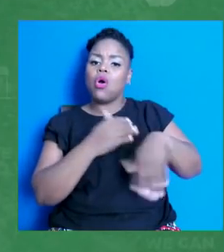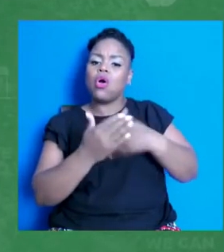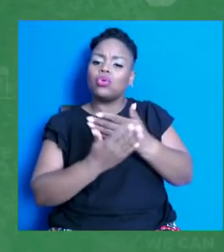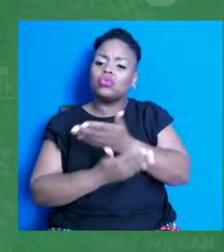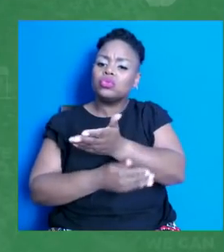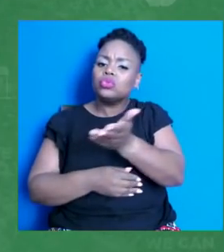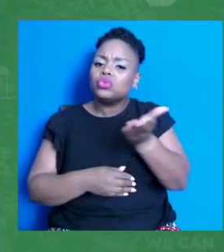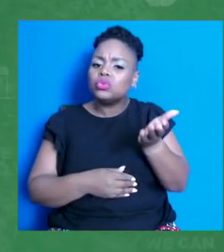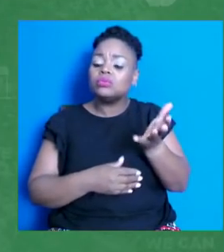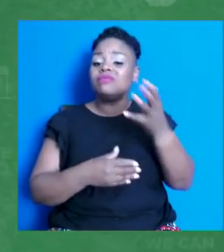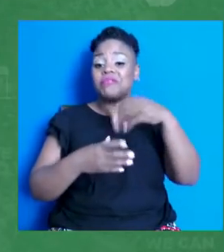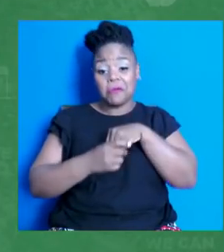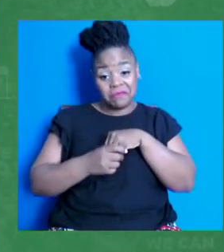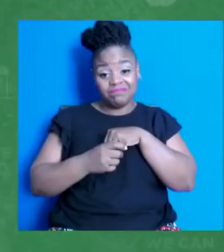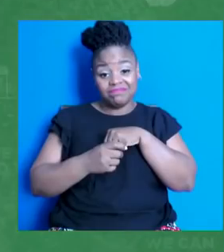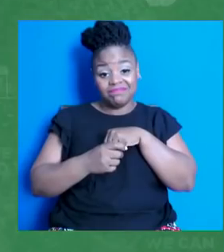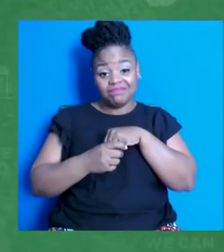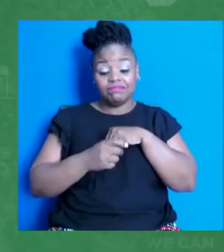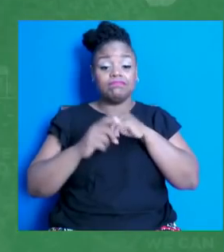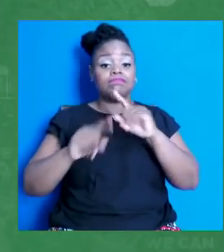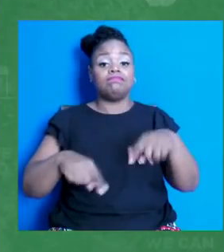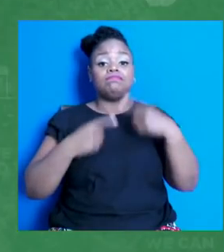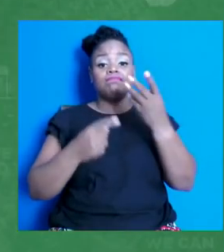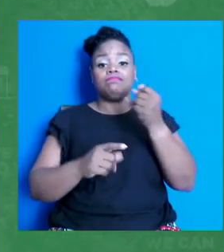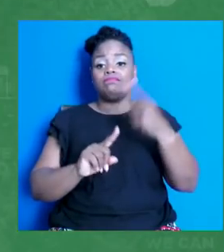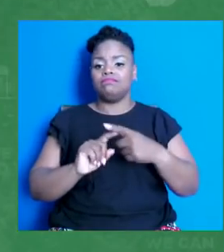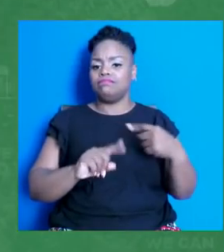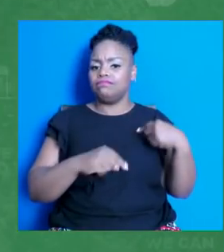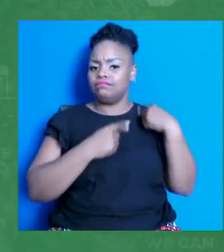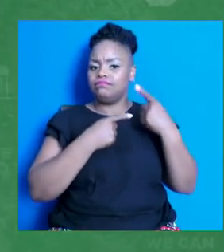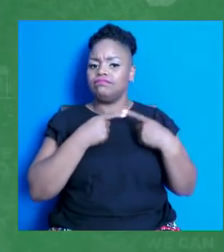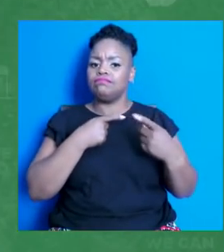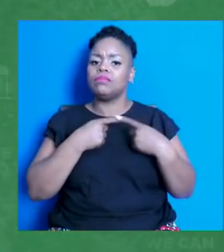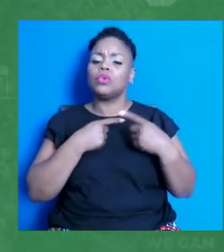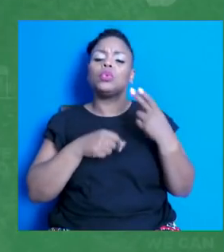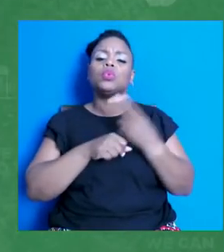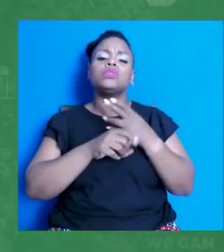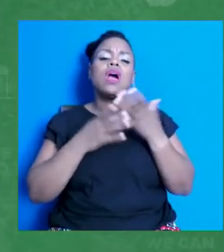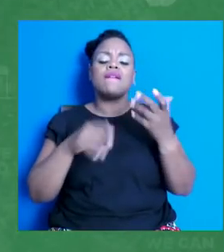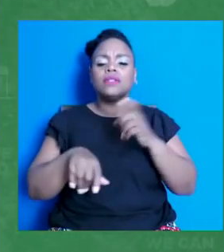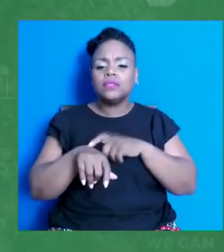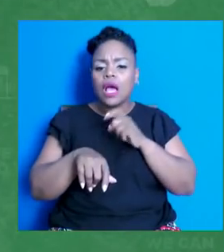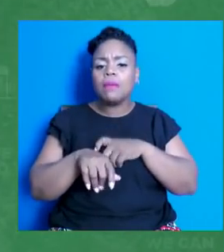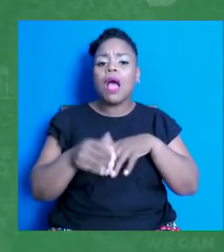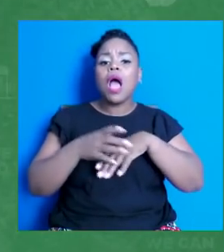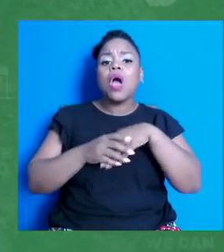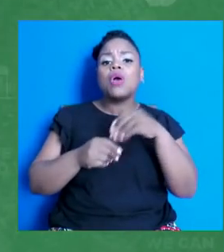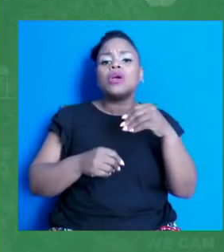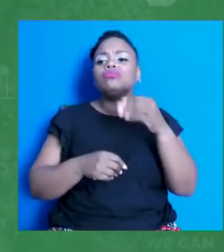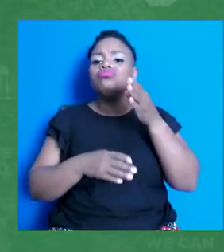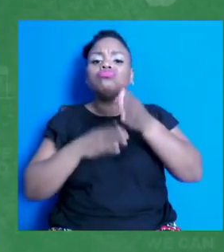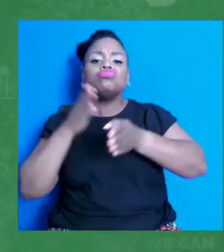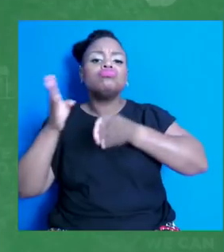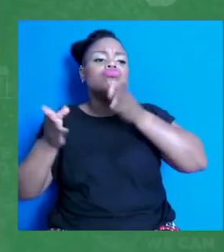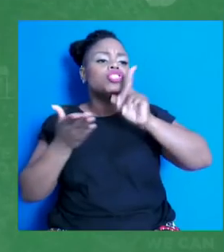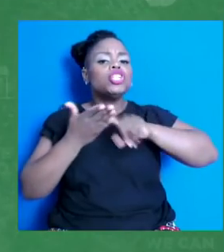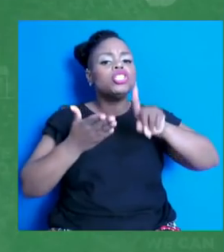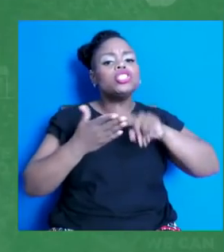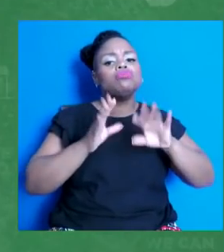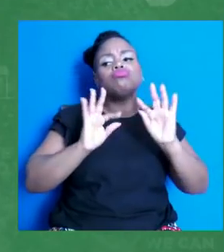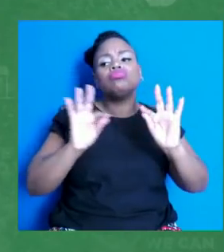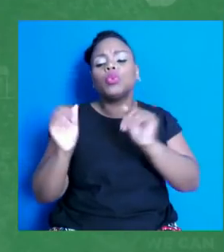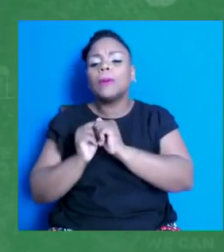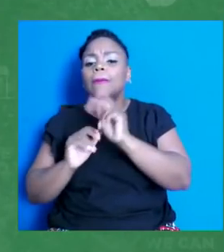few months, I've spent a lot of time out on the road checking in with people all over the country, think 24 or 25